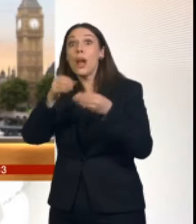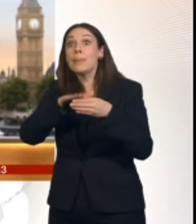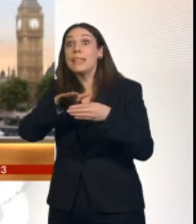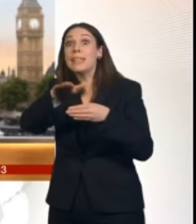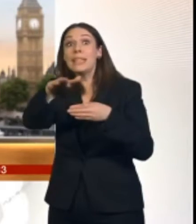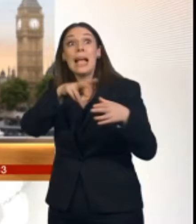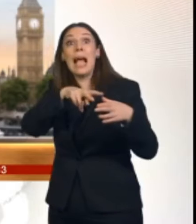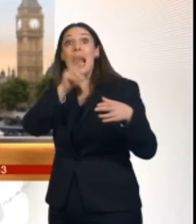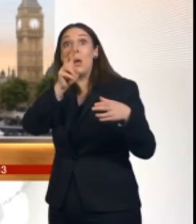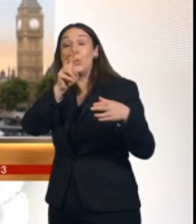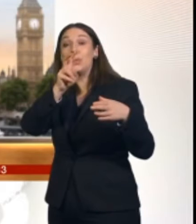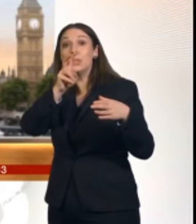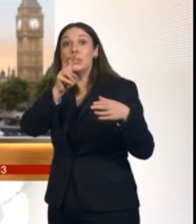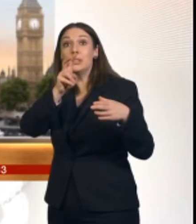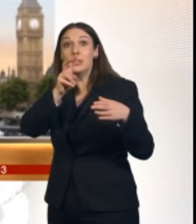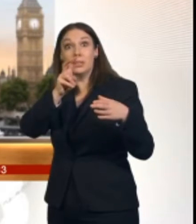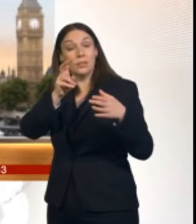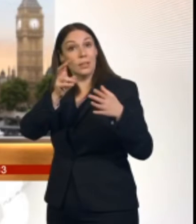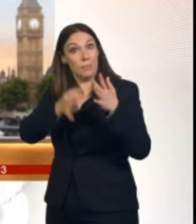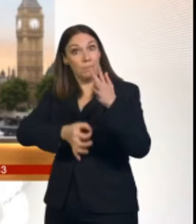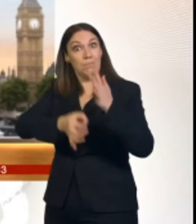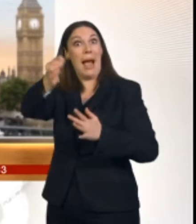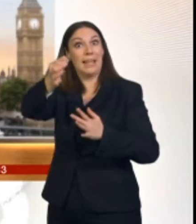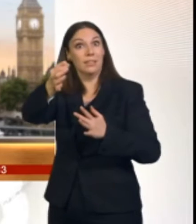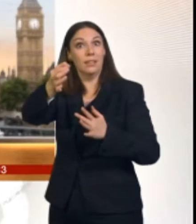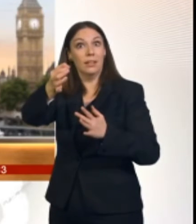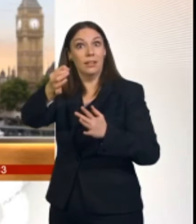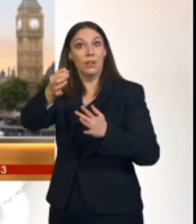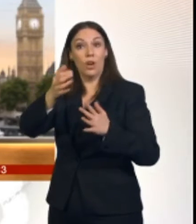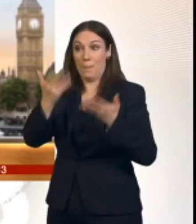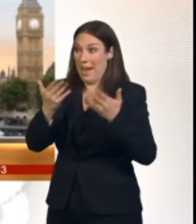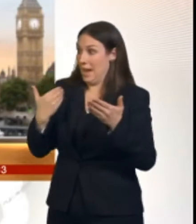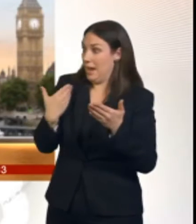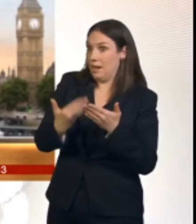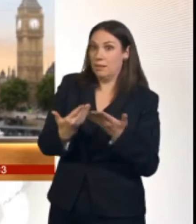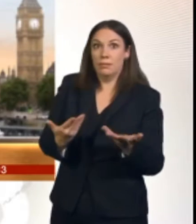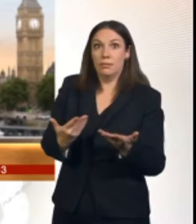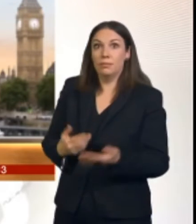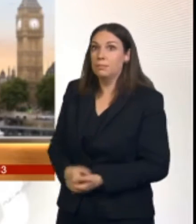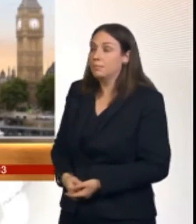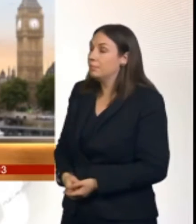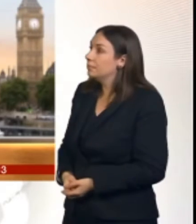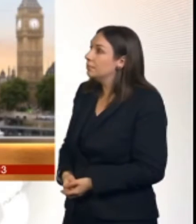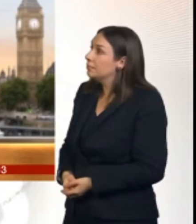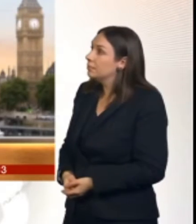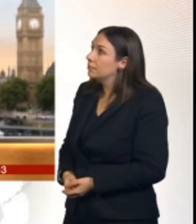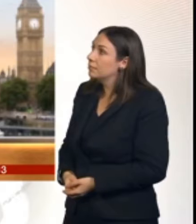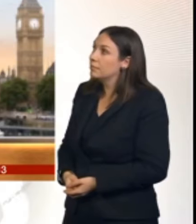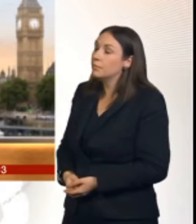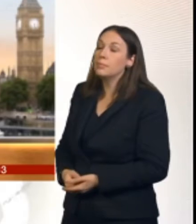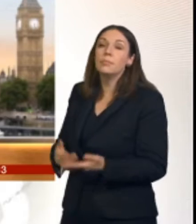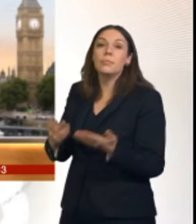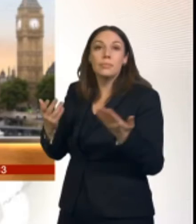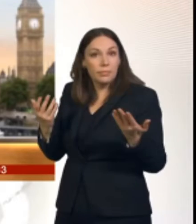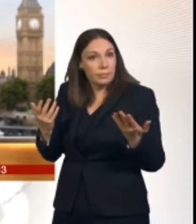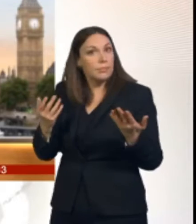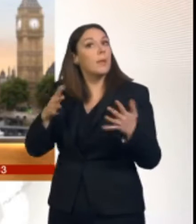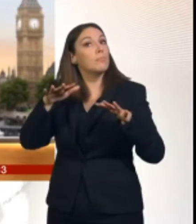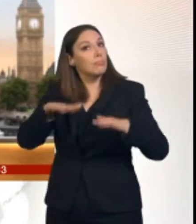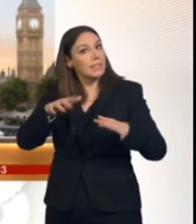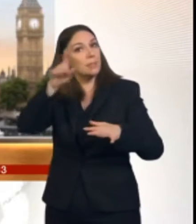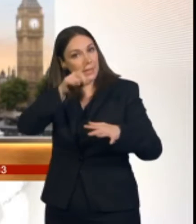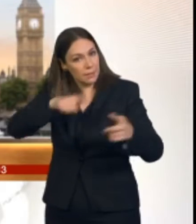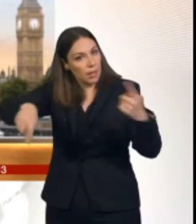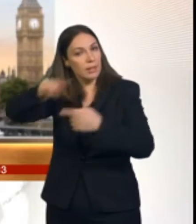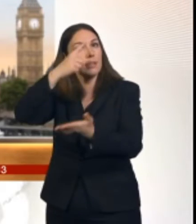to deliver Brexit, to deliver on the commitment we've made to the British people to exit the European Union, the